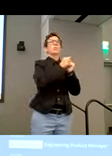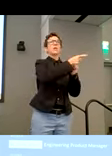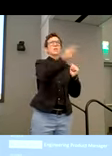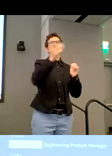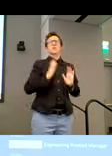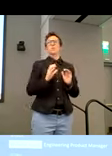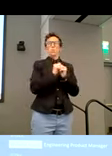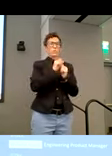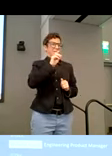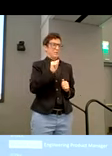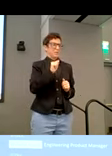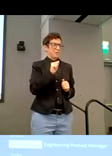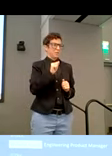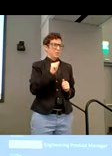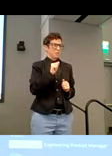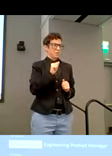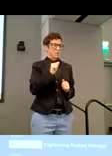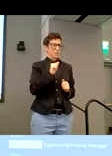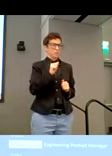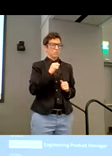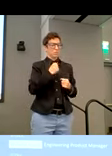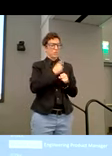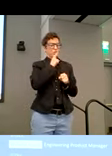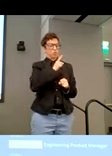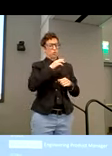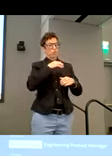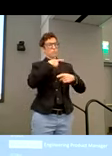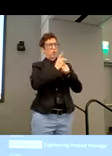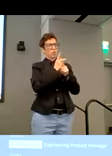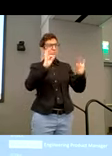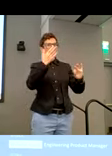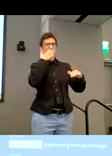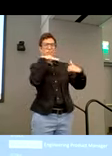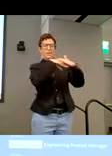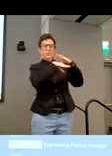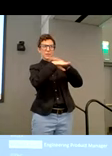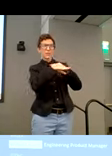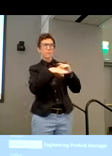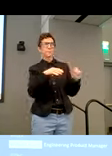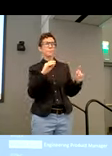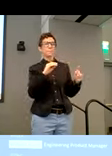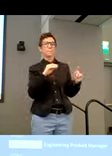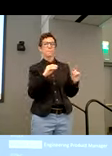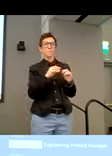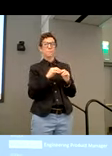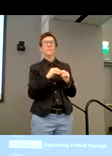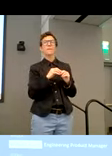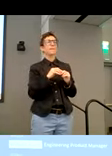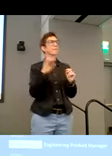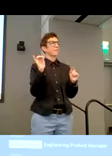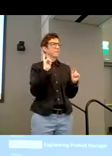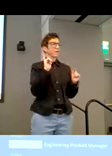to ensure accessibility of your products? And I also want to go back around once you're done